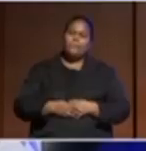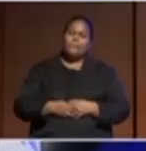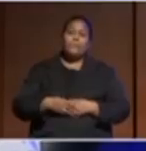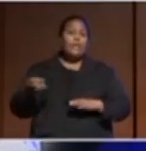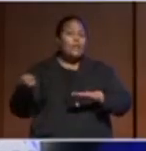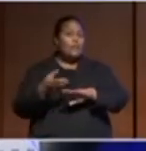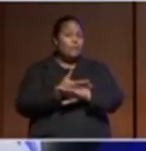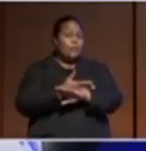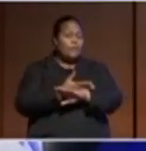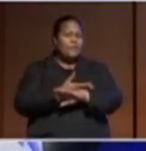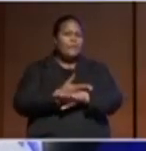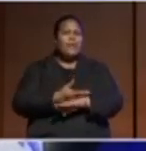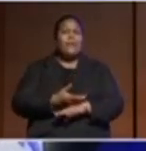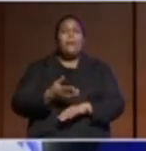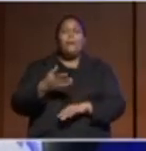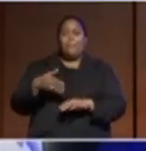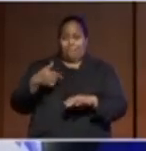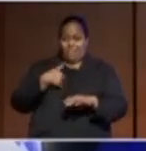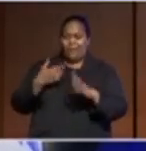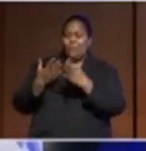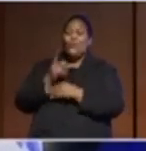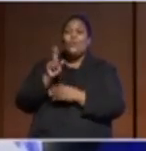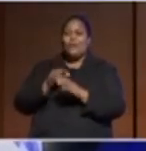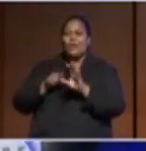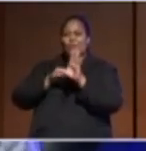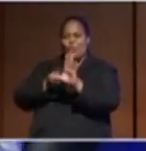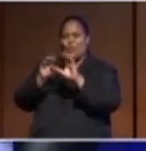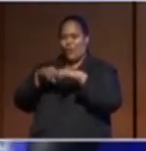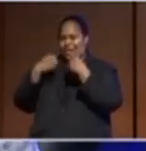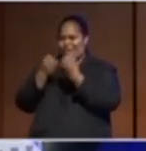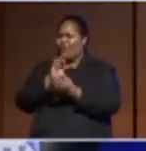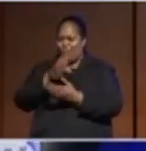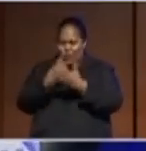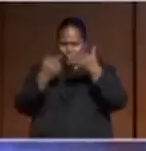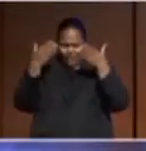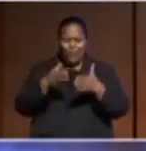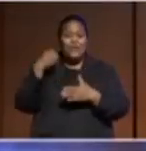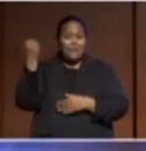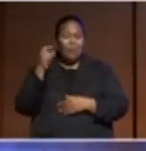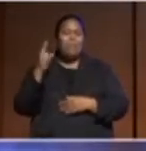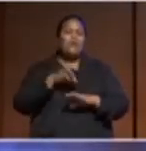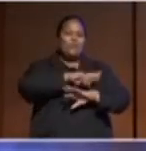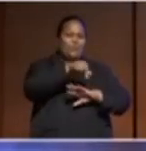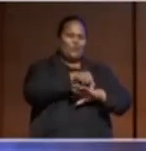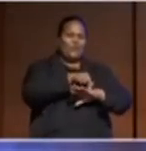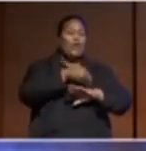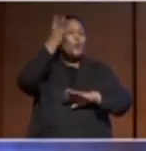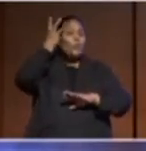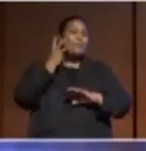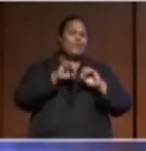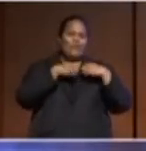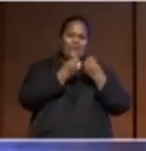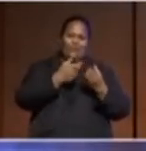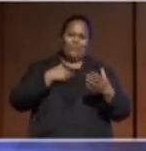with youth organizations, not only in Samoa, but in the region, with women's organizations,